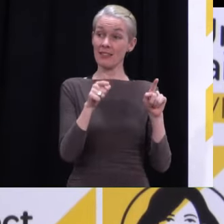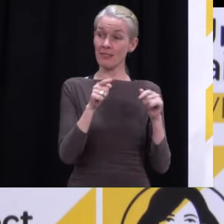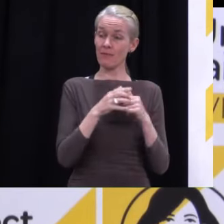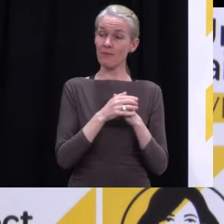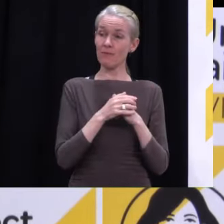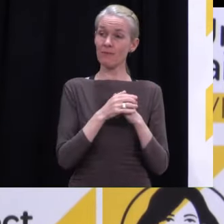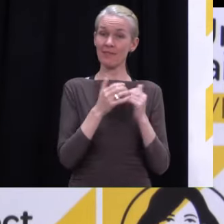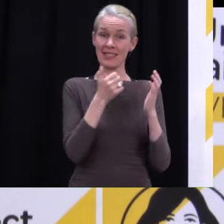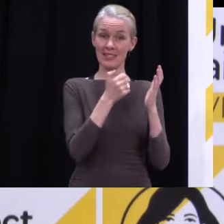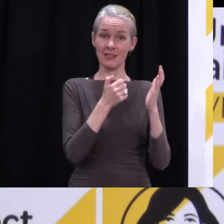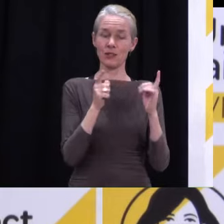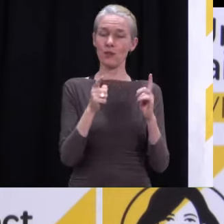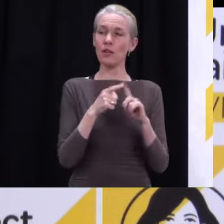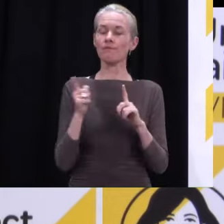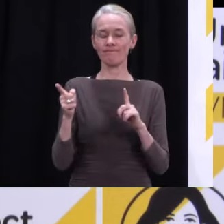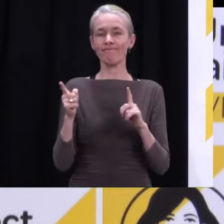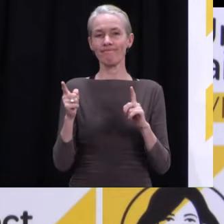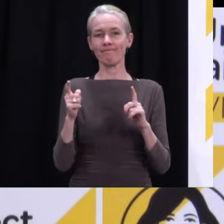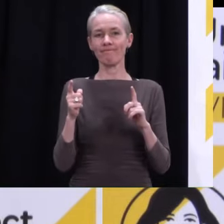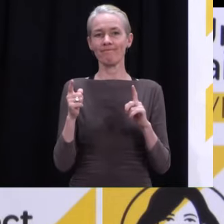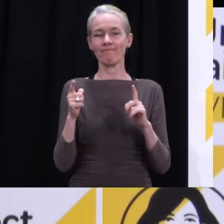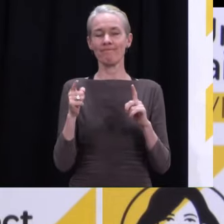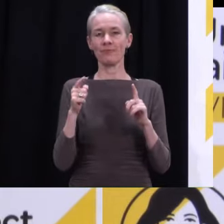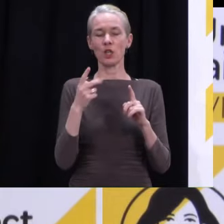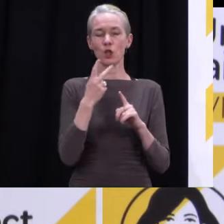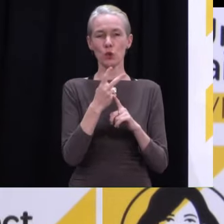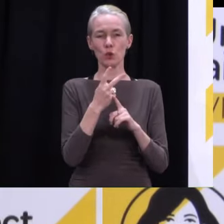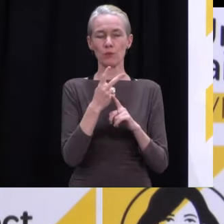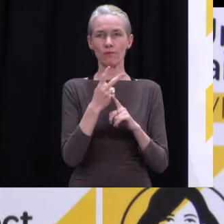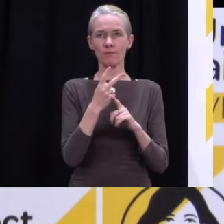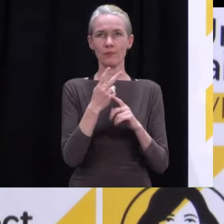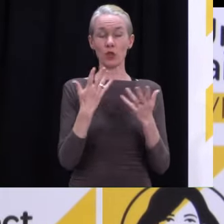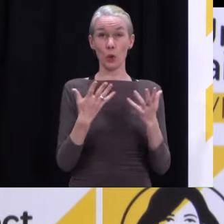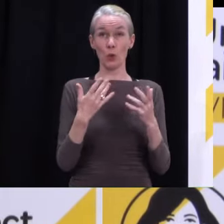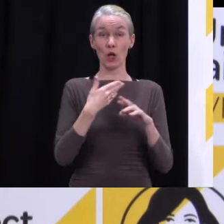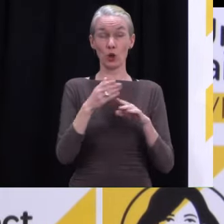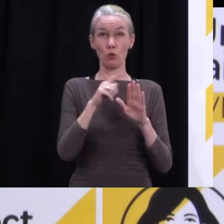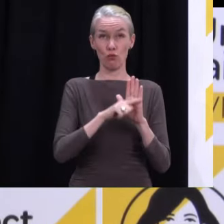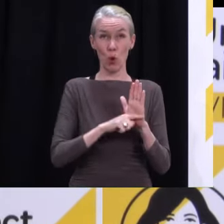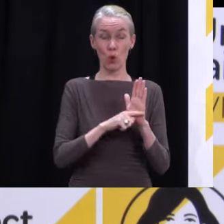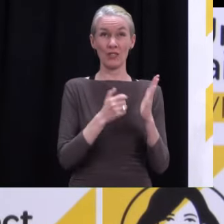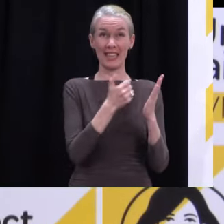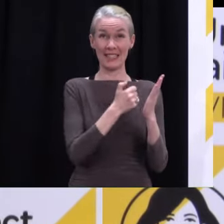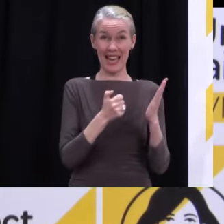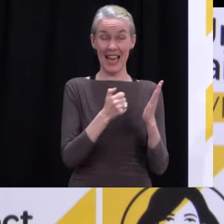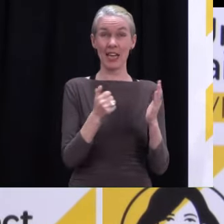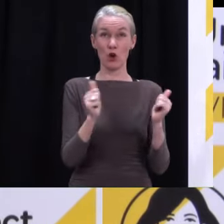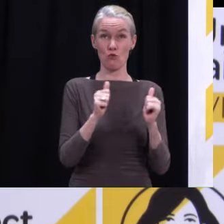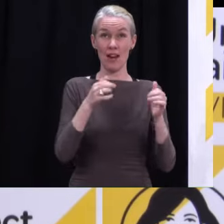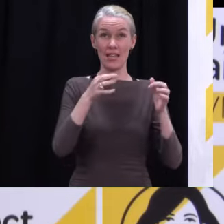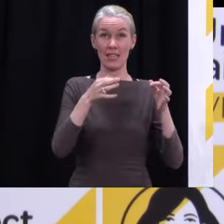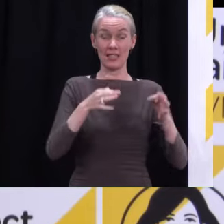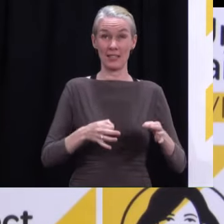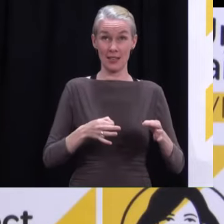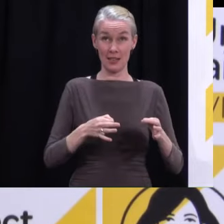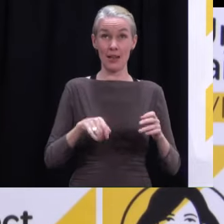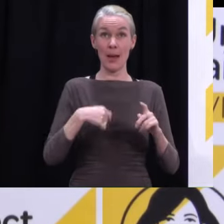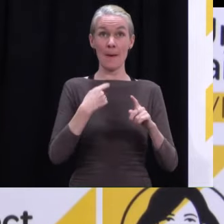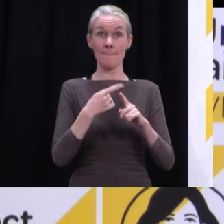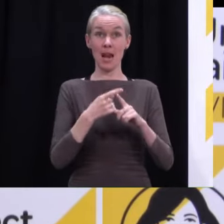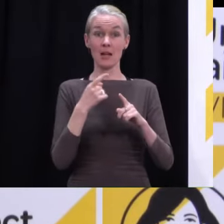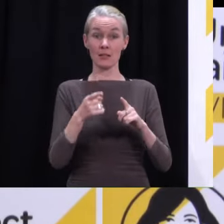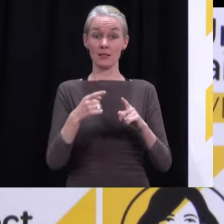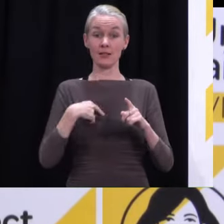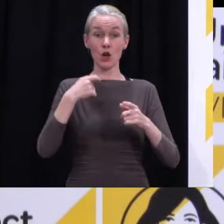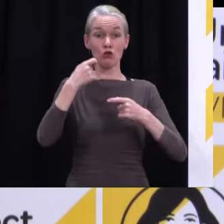were the cap on, the two things, two changes. The cap of 50 for indoor hospitality venues, so we've always had that cap of a